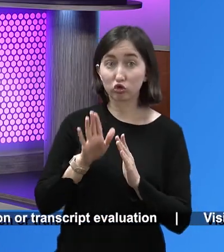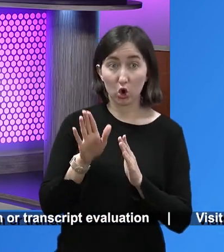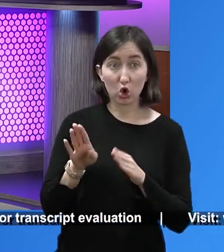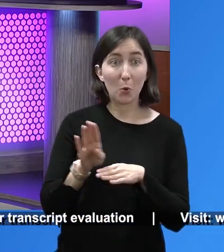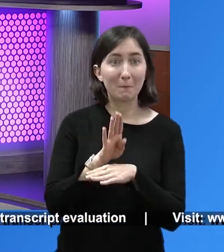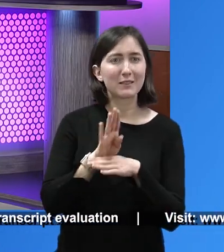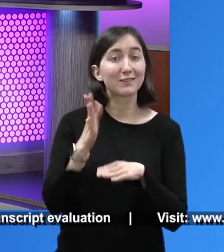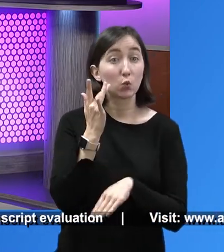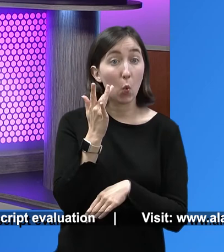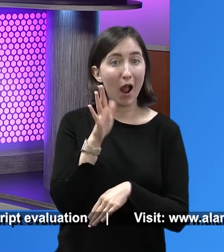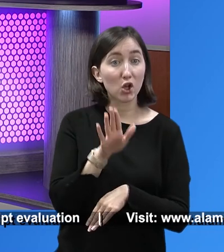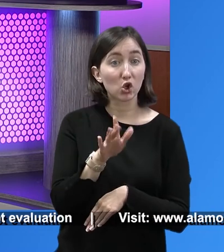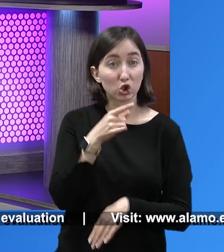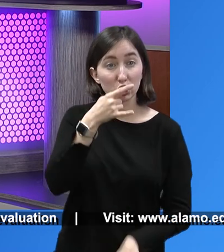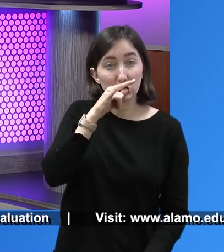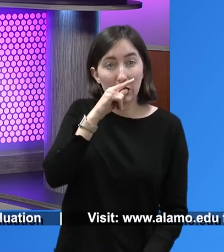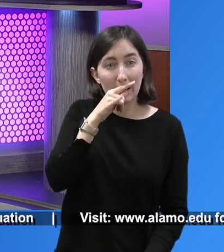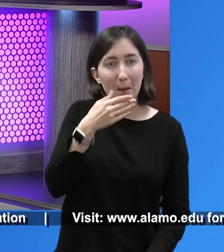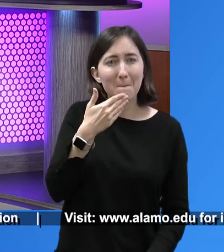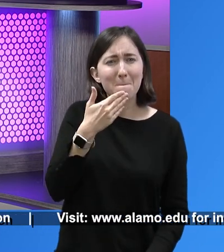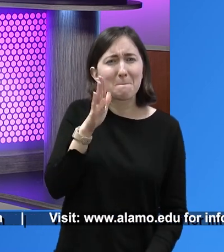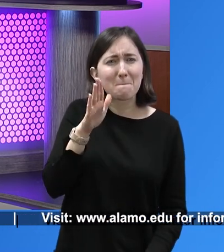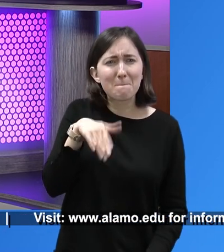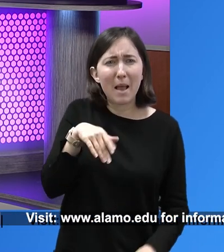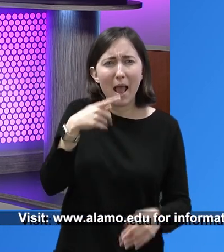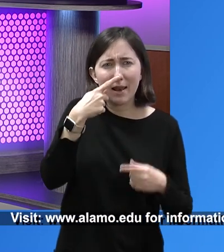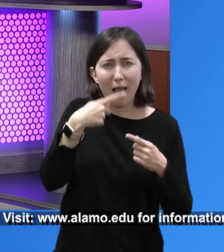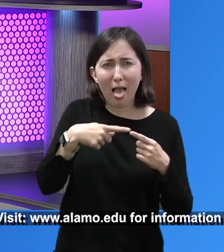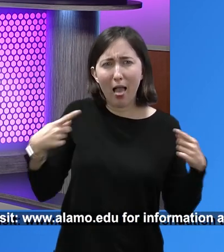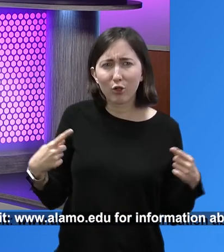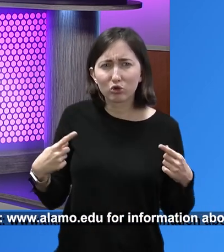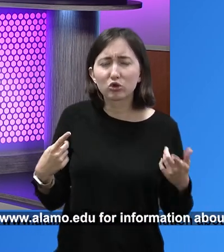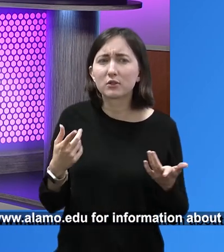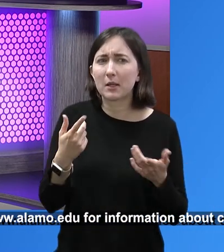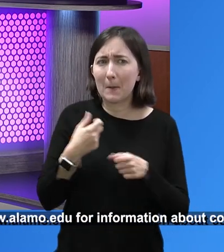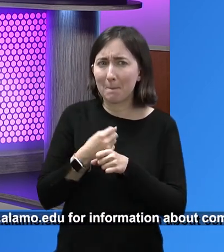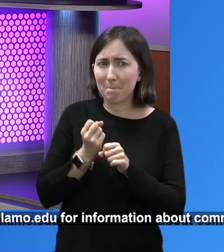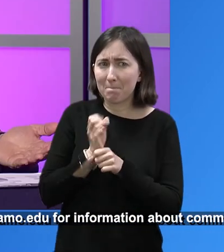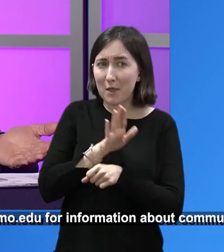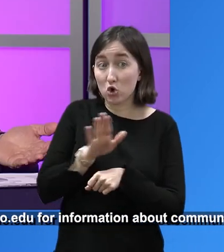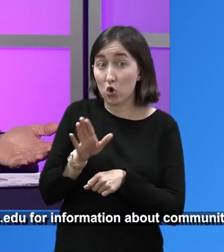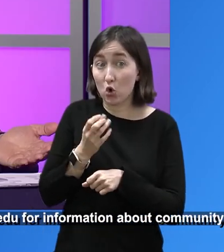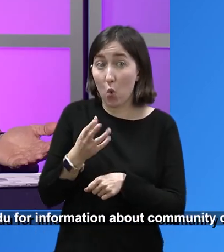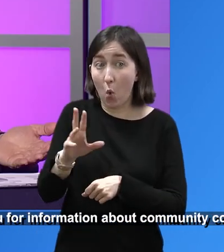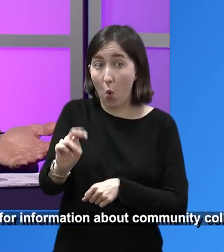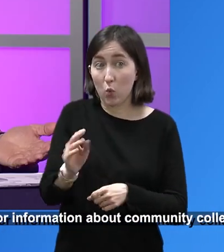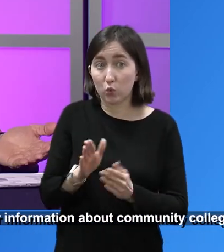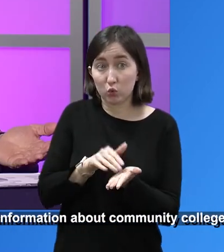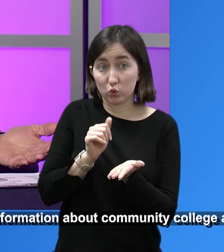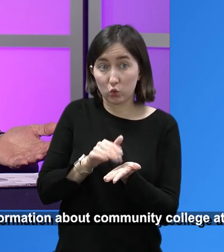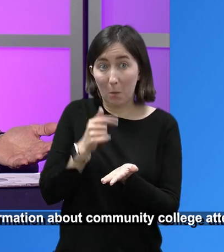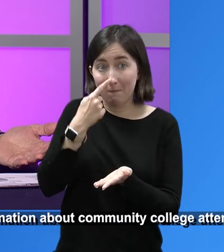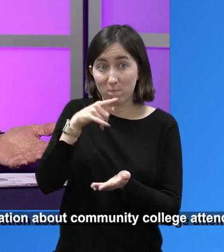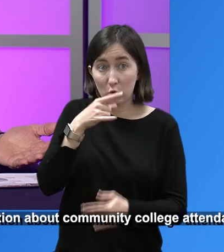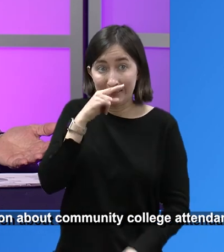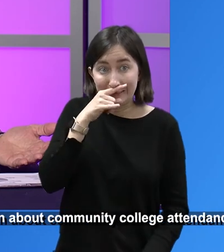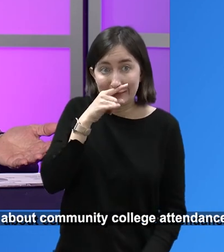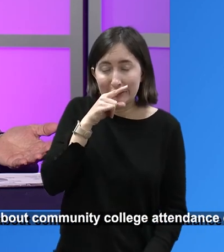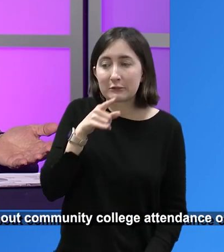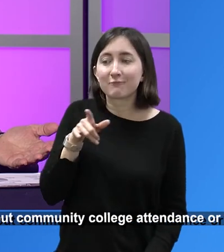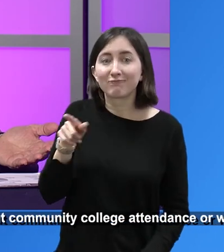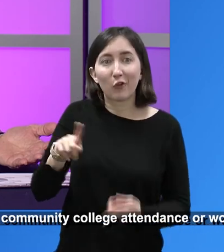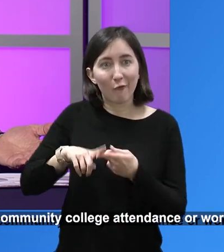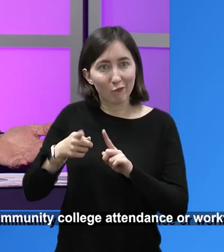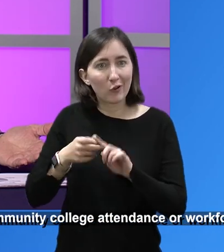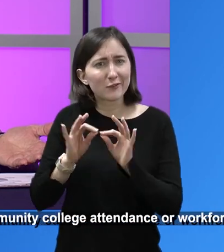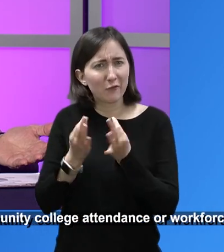business because her child, right, had very bad allergies. right. And so she started making her own soaps and her friends and family say, you need